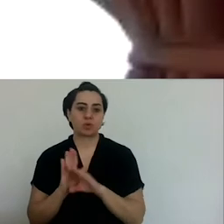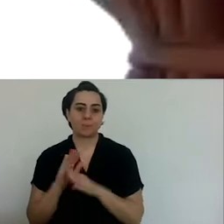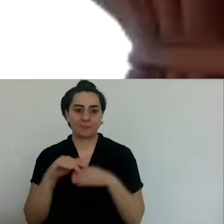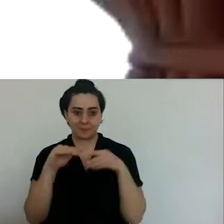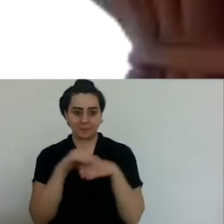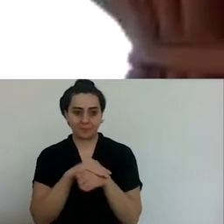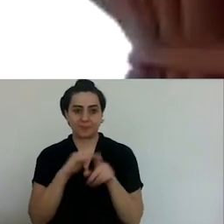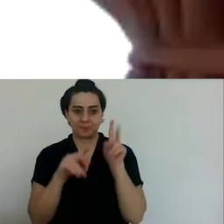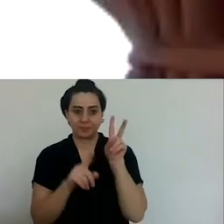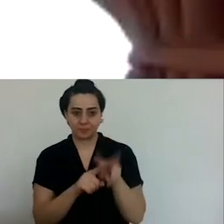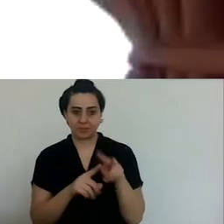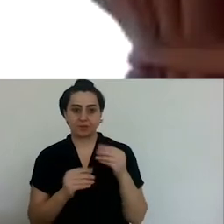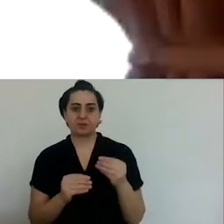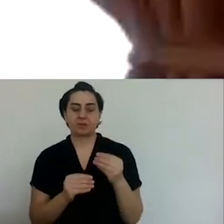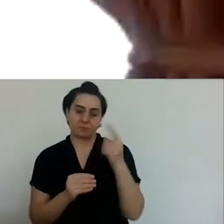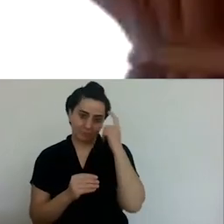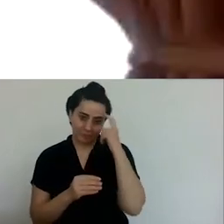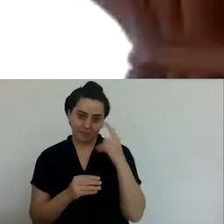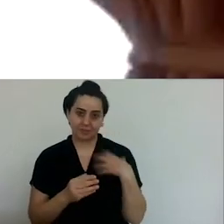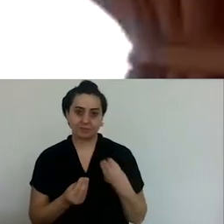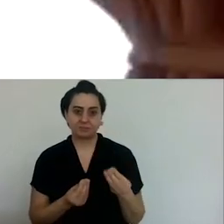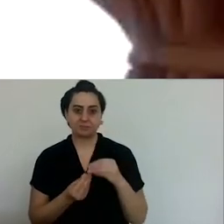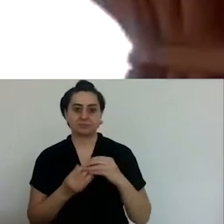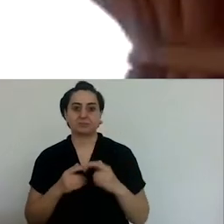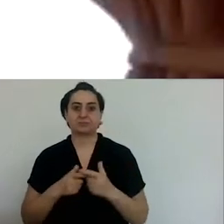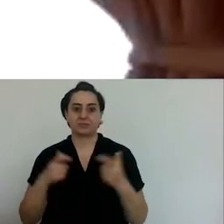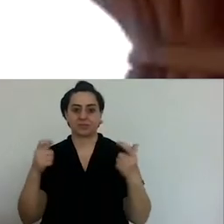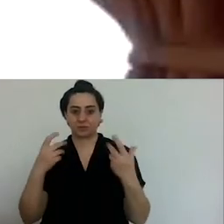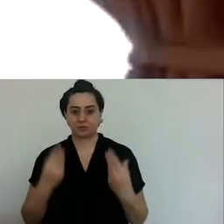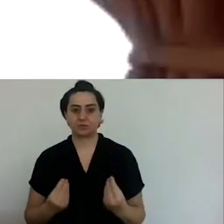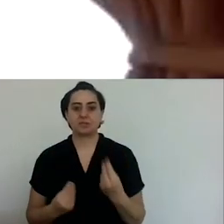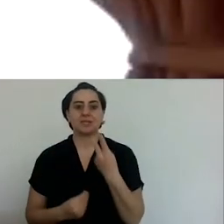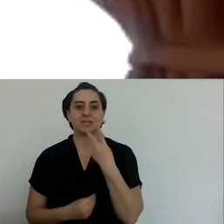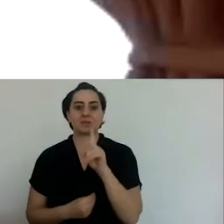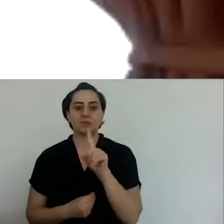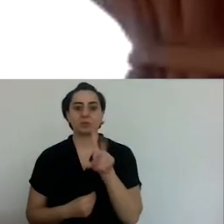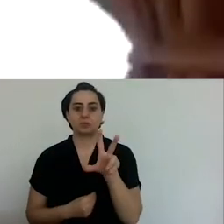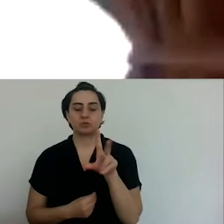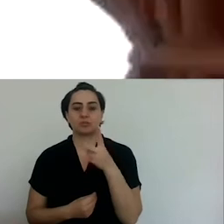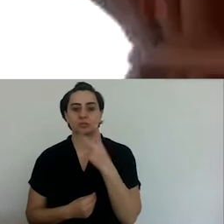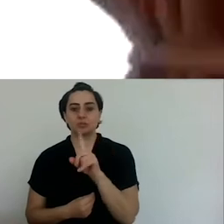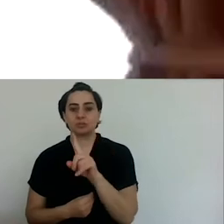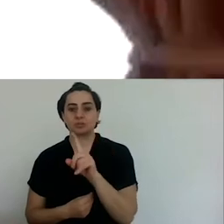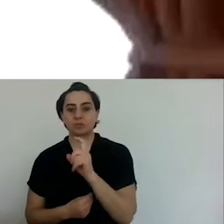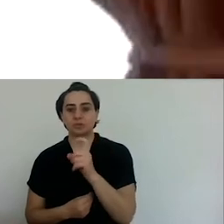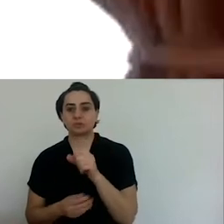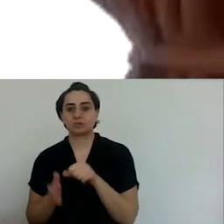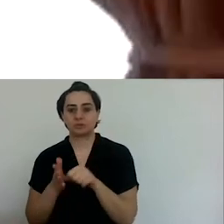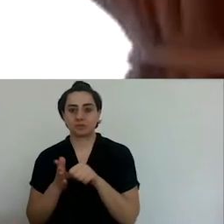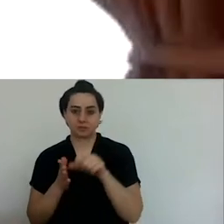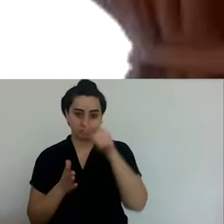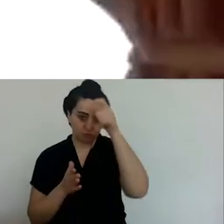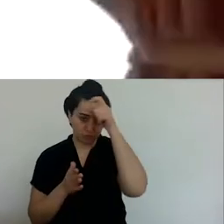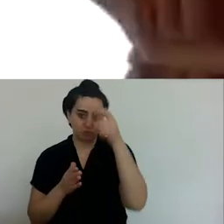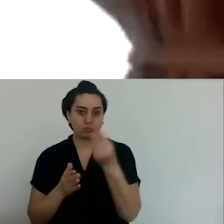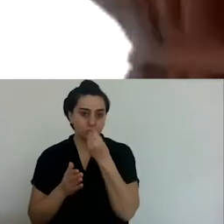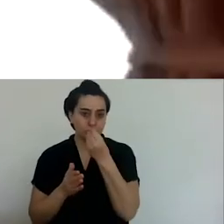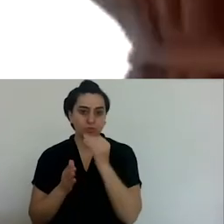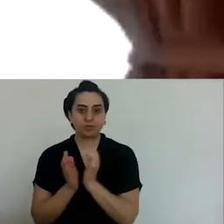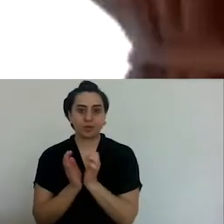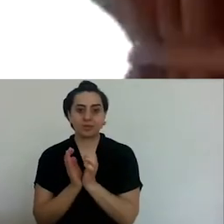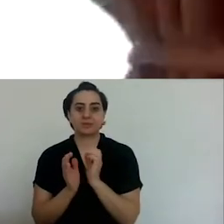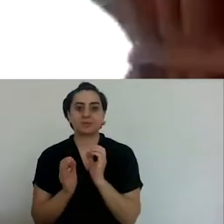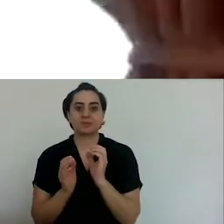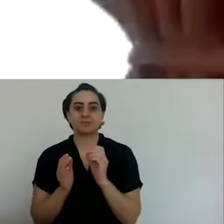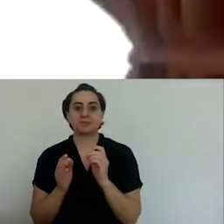Between 2003 to 2009, he took part in the founding team of the New Local Conversations, which is one of